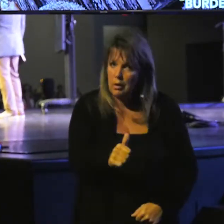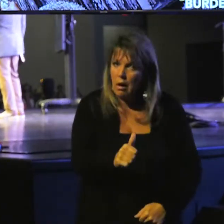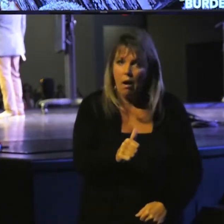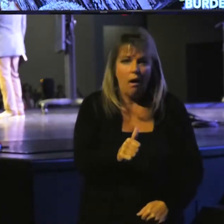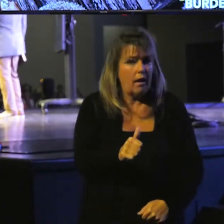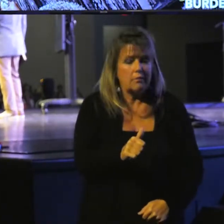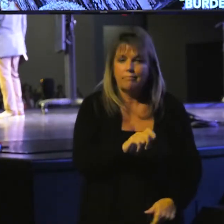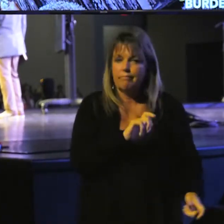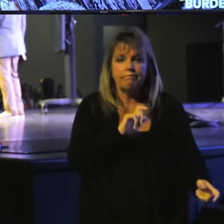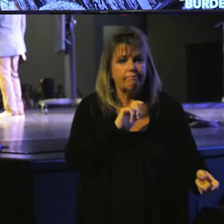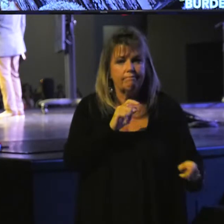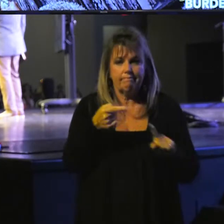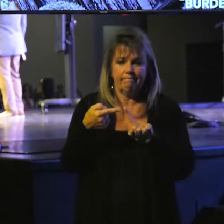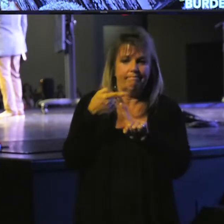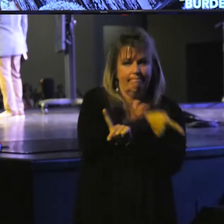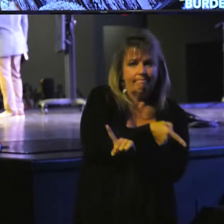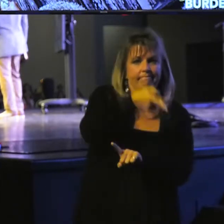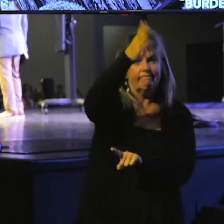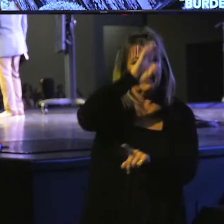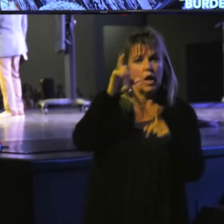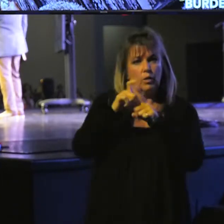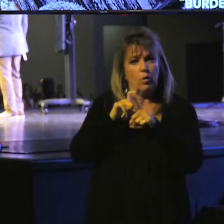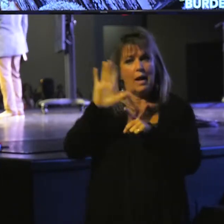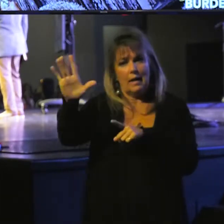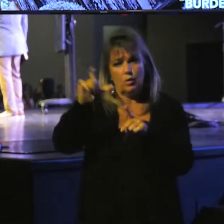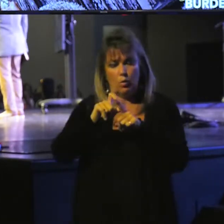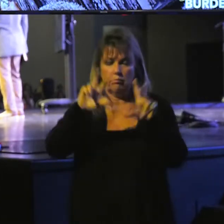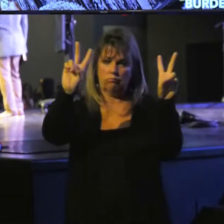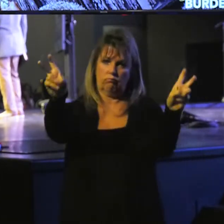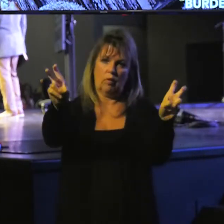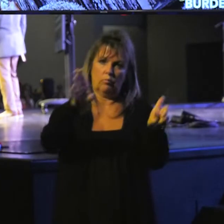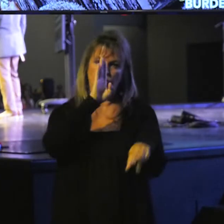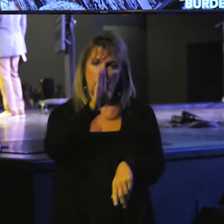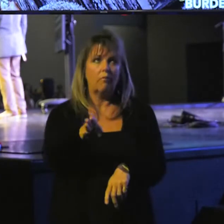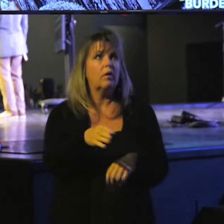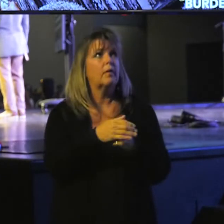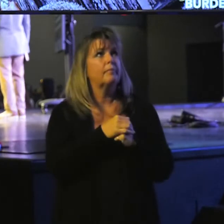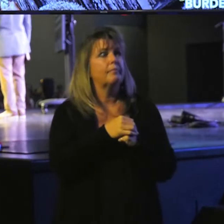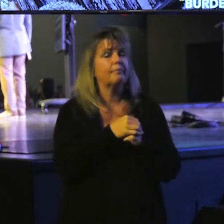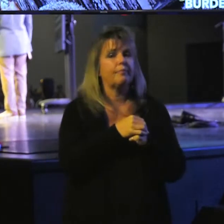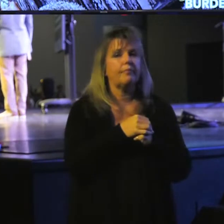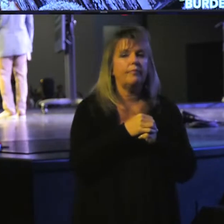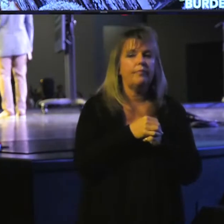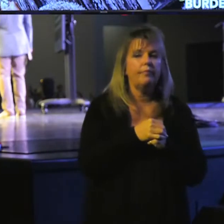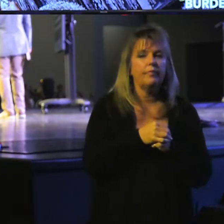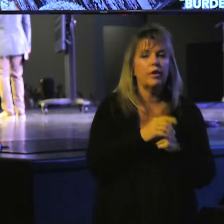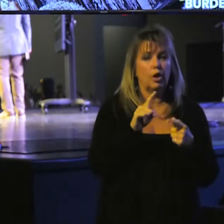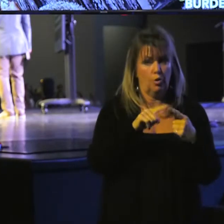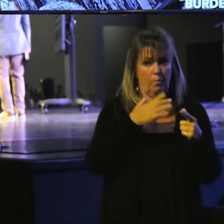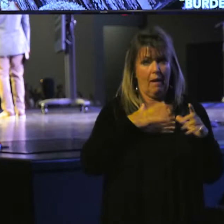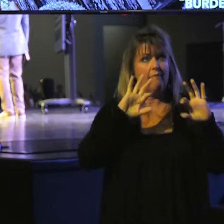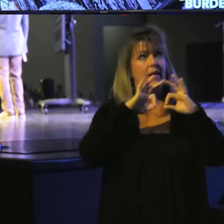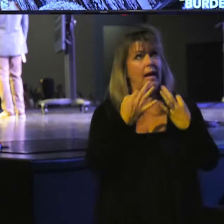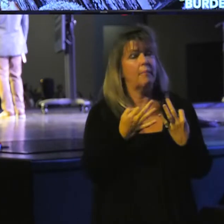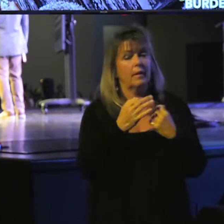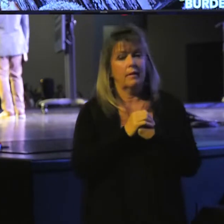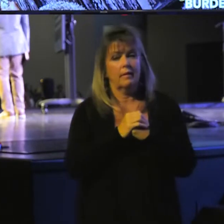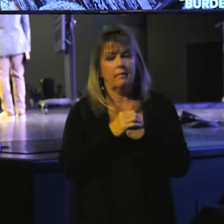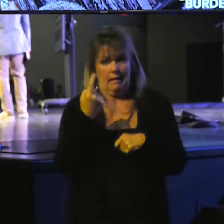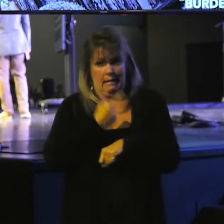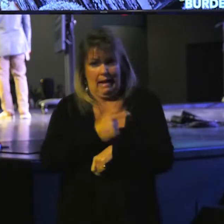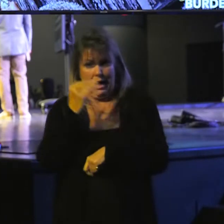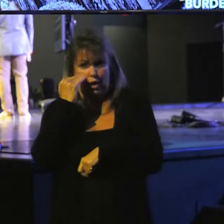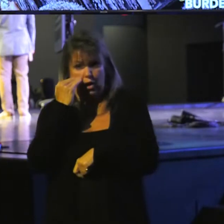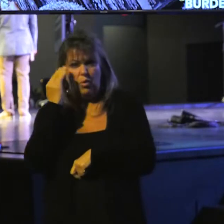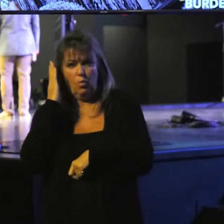move off God's Word. In fact, these are his words. I'll quote them directly from the sermon he preached last April to my family. This is the day he